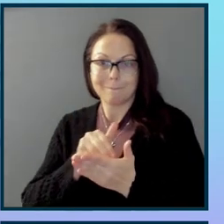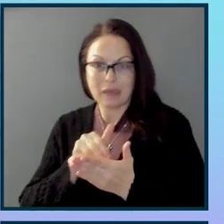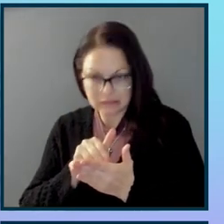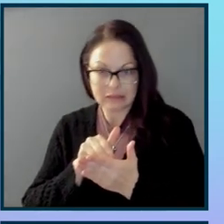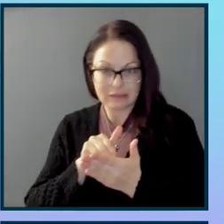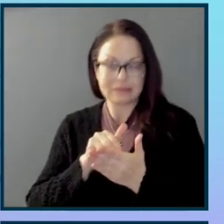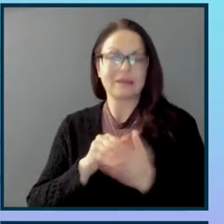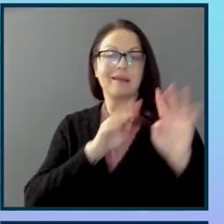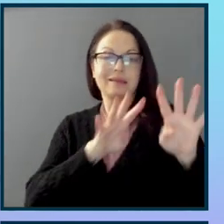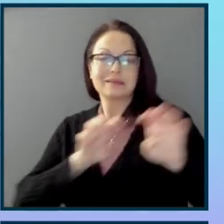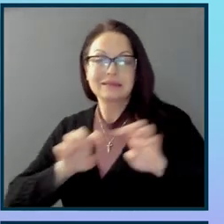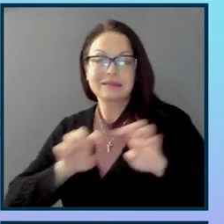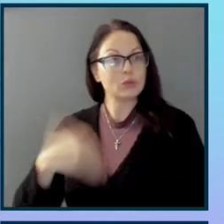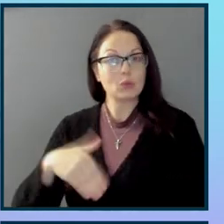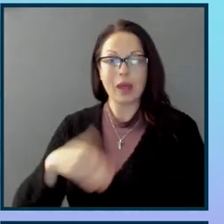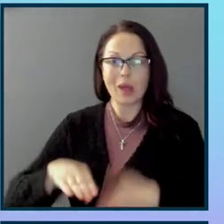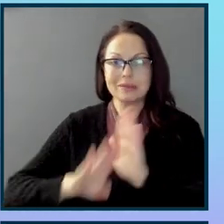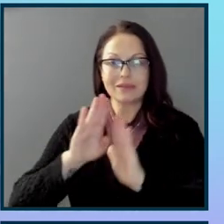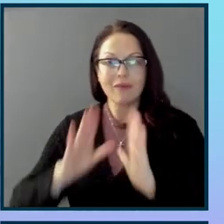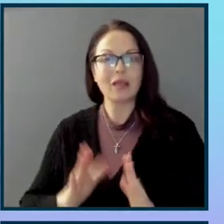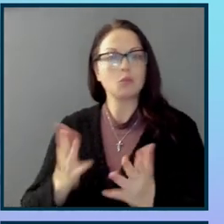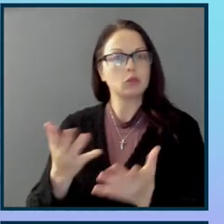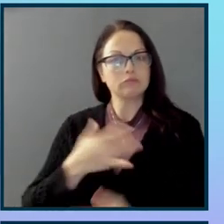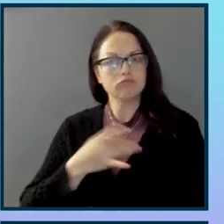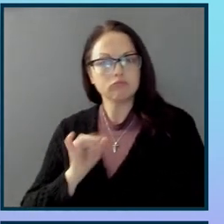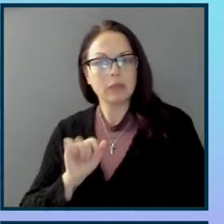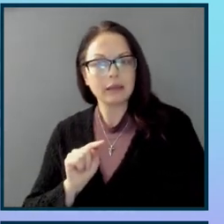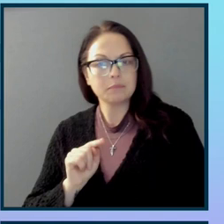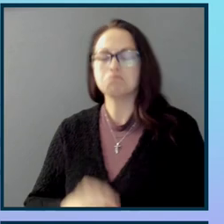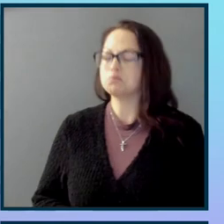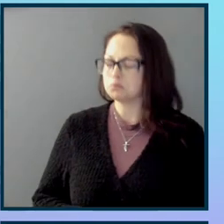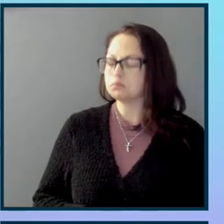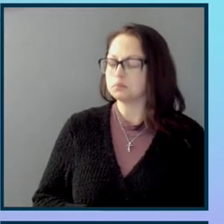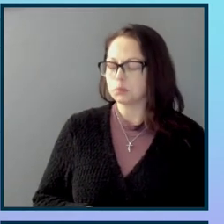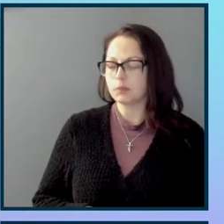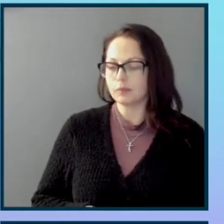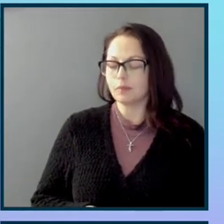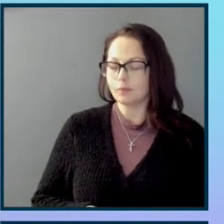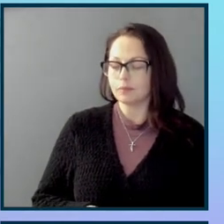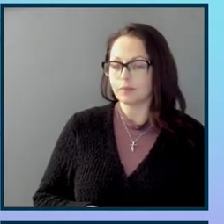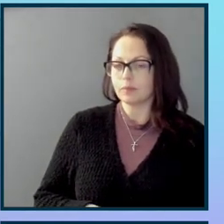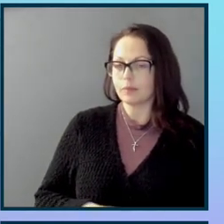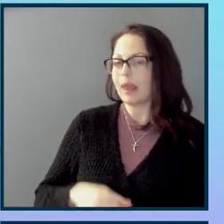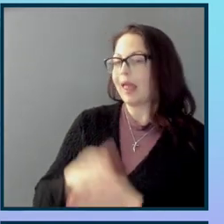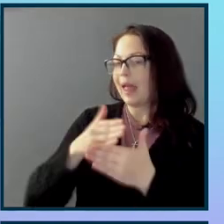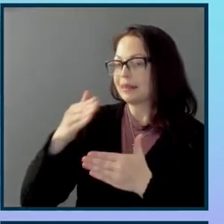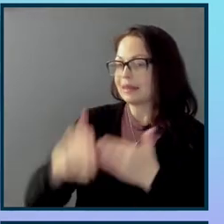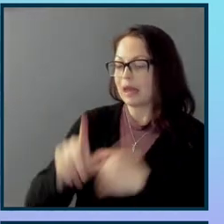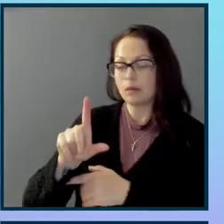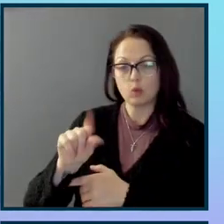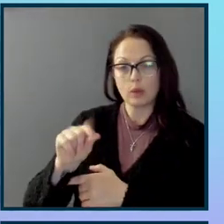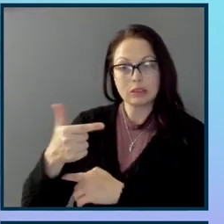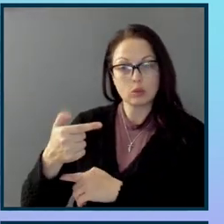Developers are embracing it. In 2021, at the end of 2021, we crossed